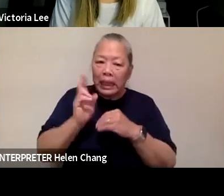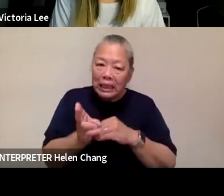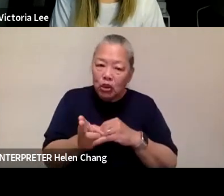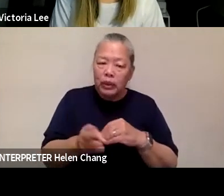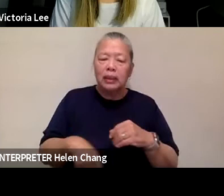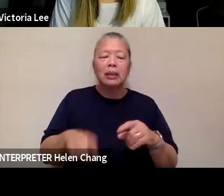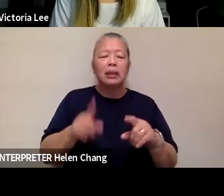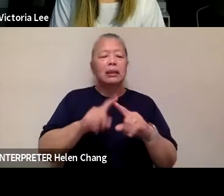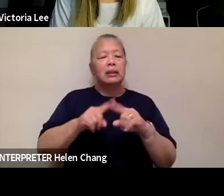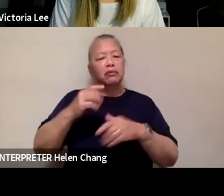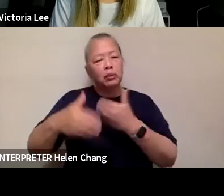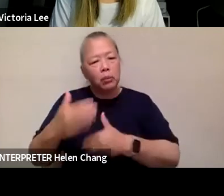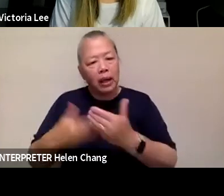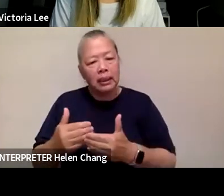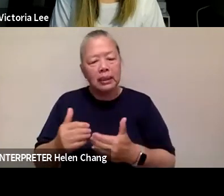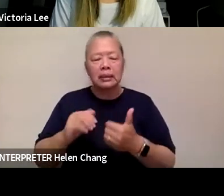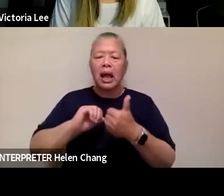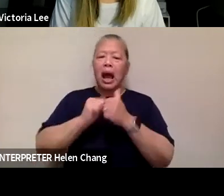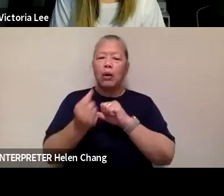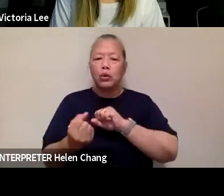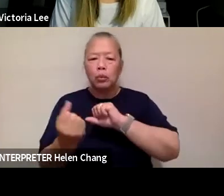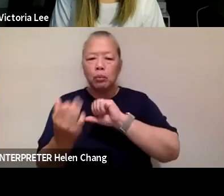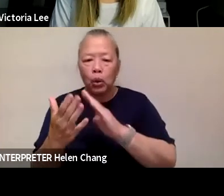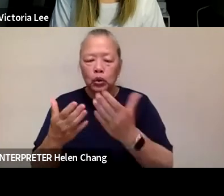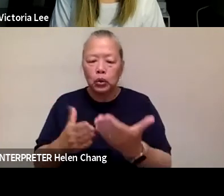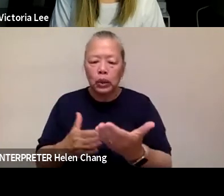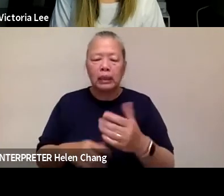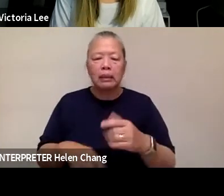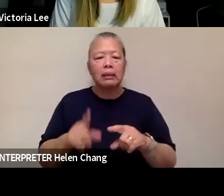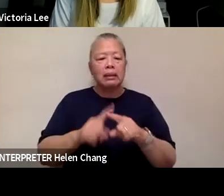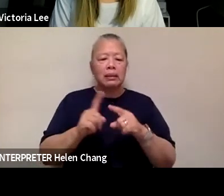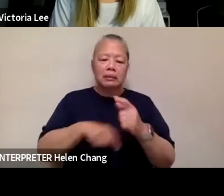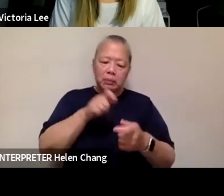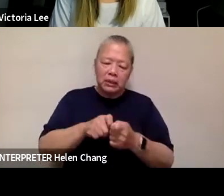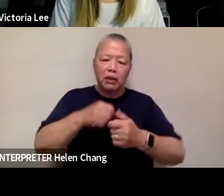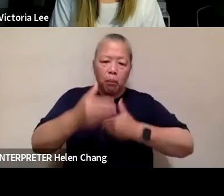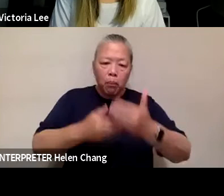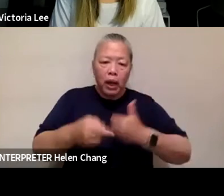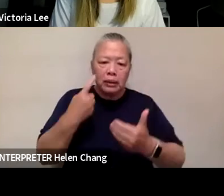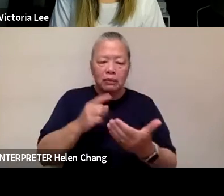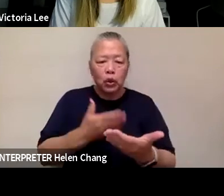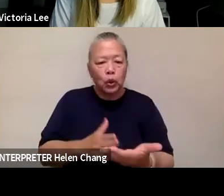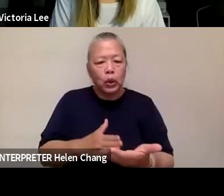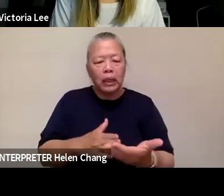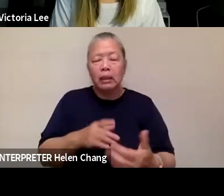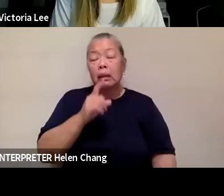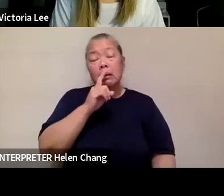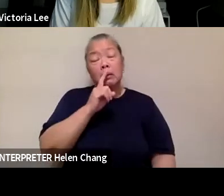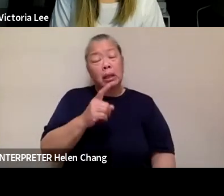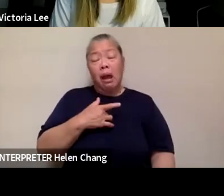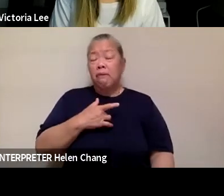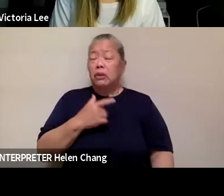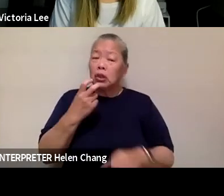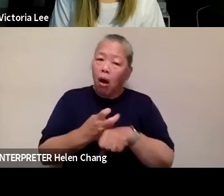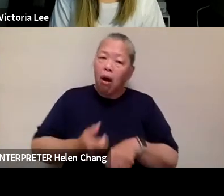execution, it is, it is by far the hardest cuisine that I've ever